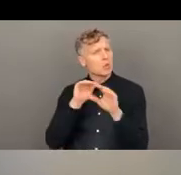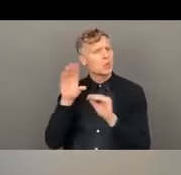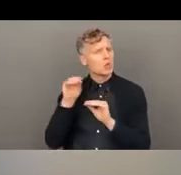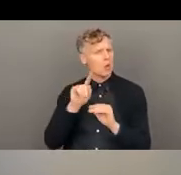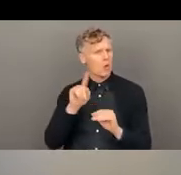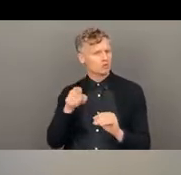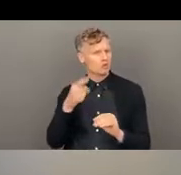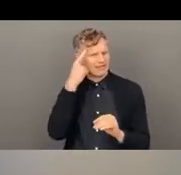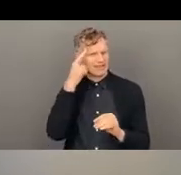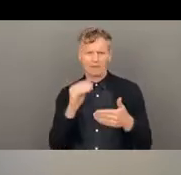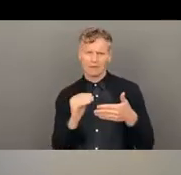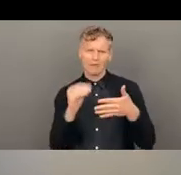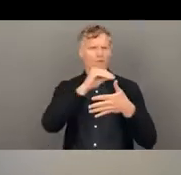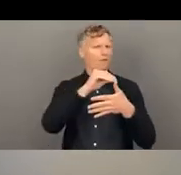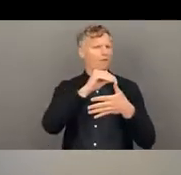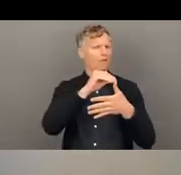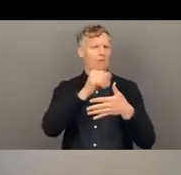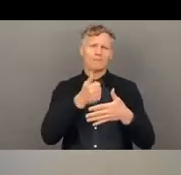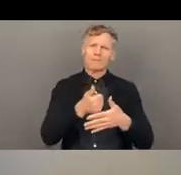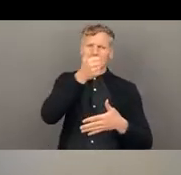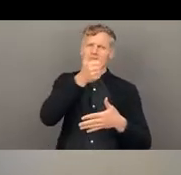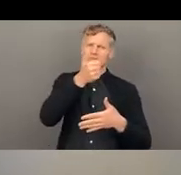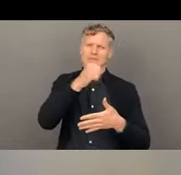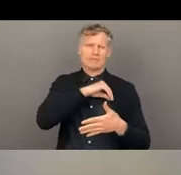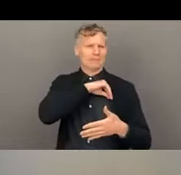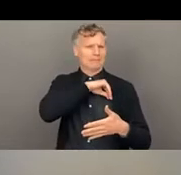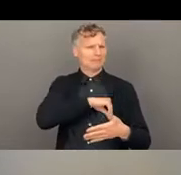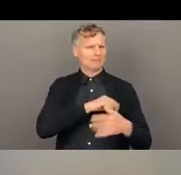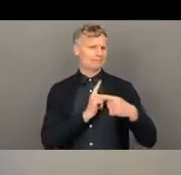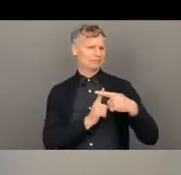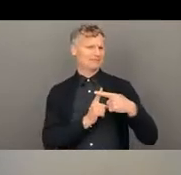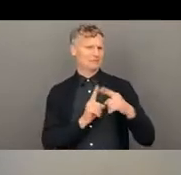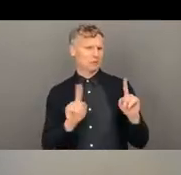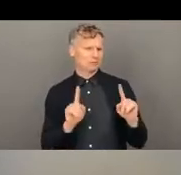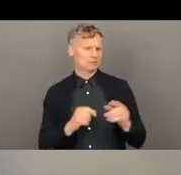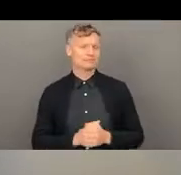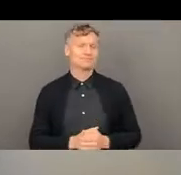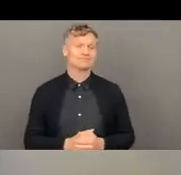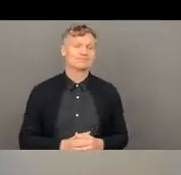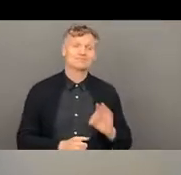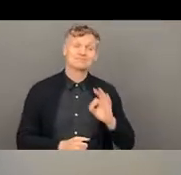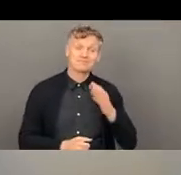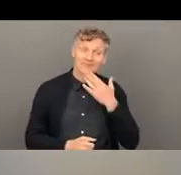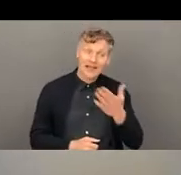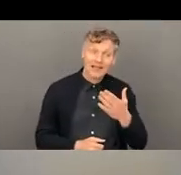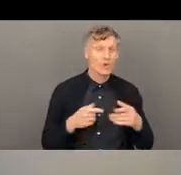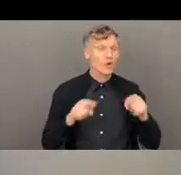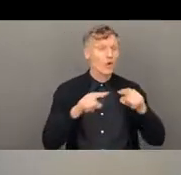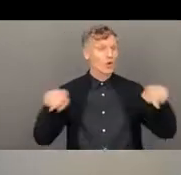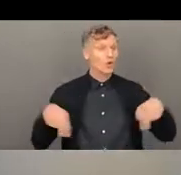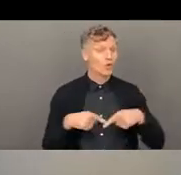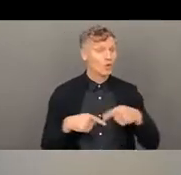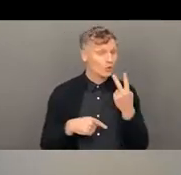Yes. Thanks, Rachel. So we, in room two, we had myself, Pauline, Marina, Brenda,